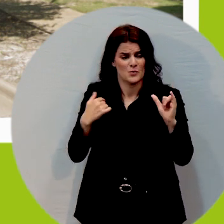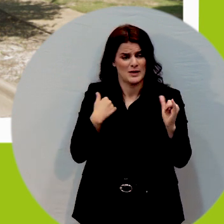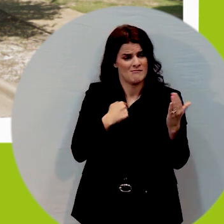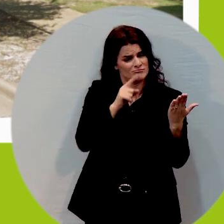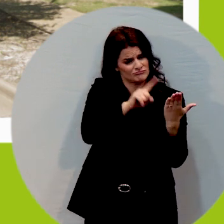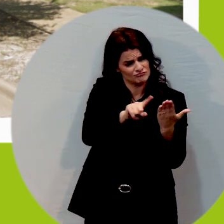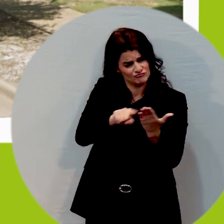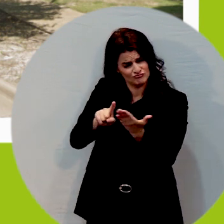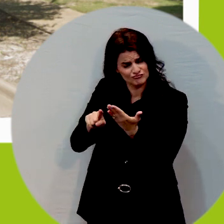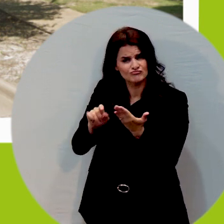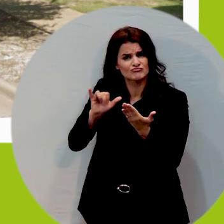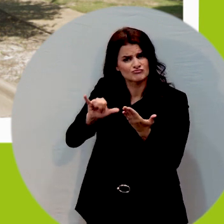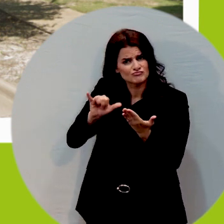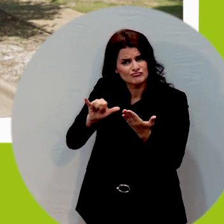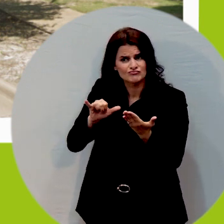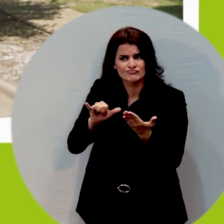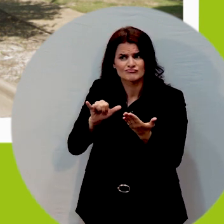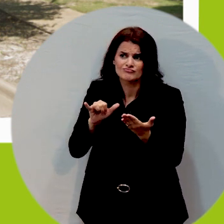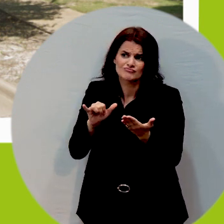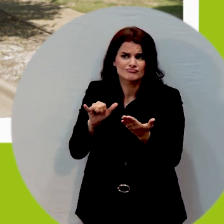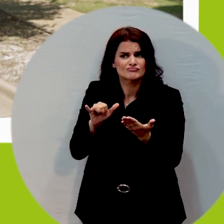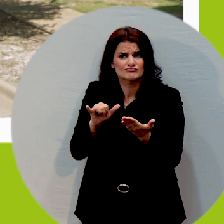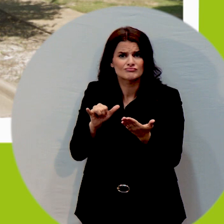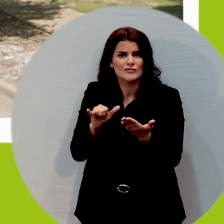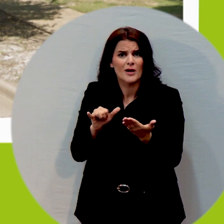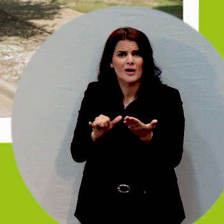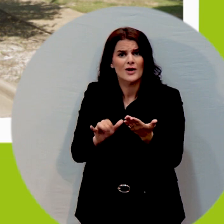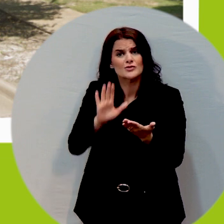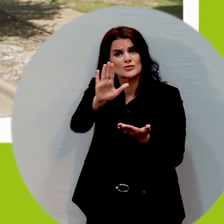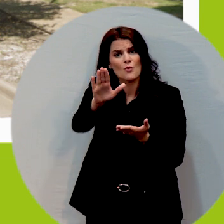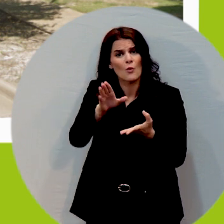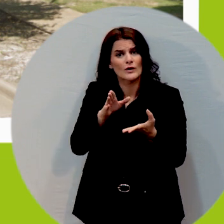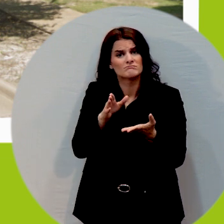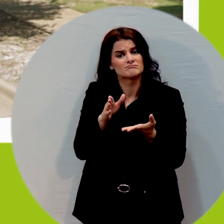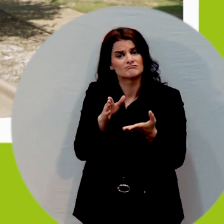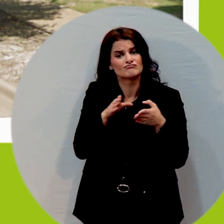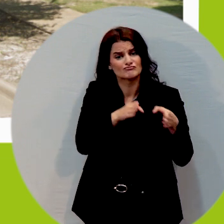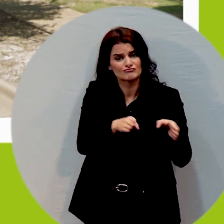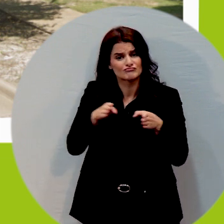primarily accessible facilities there